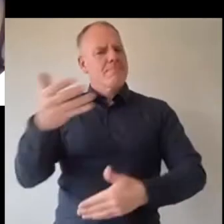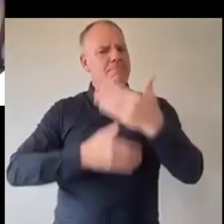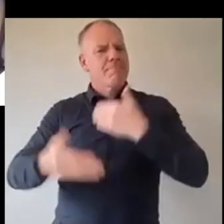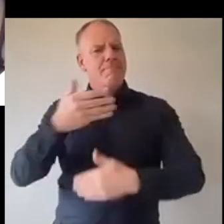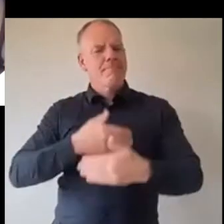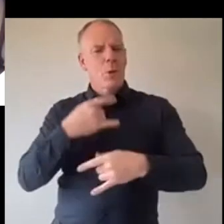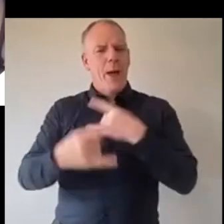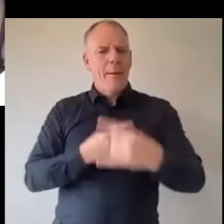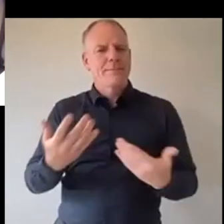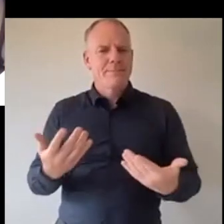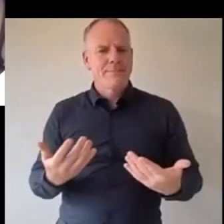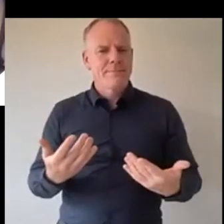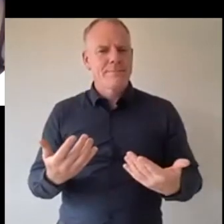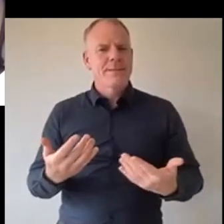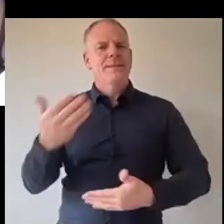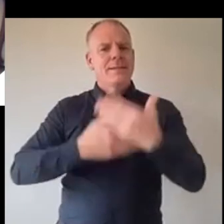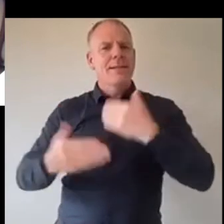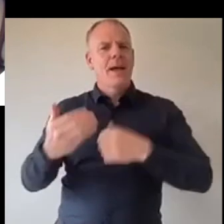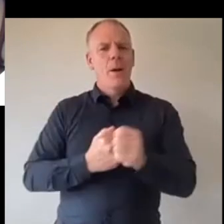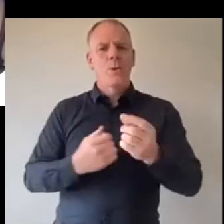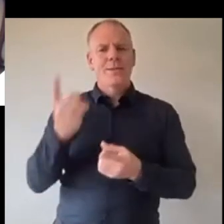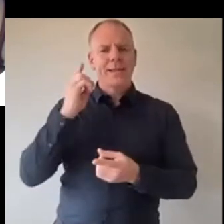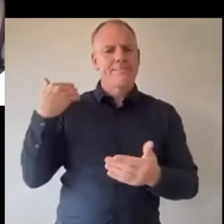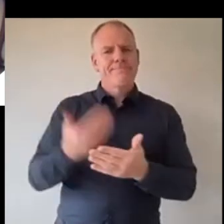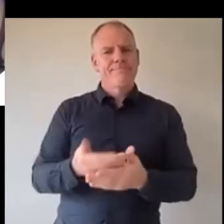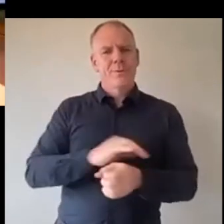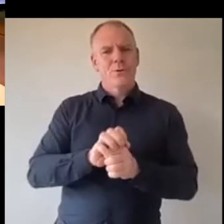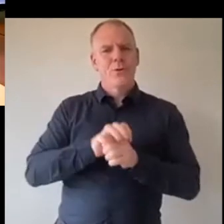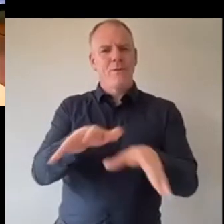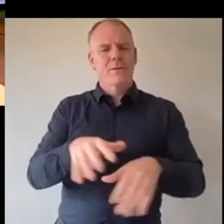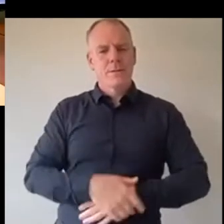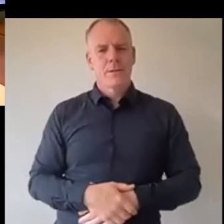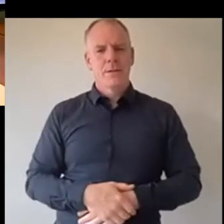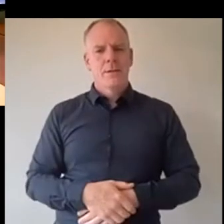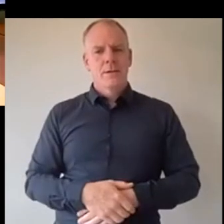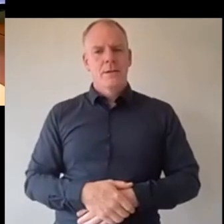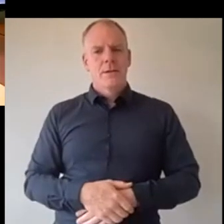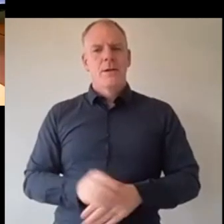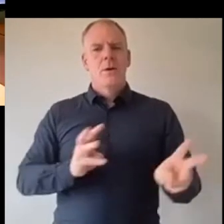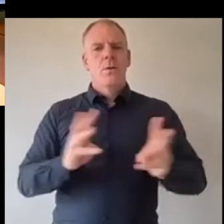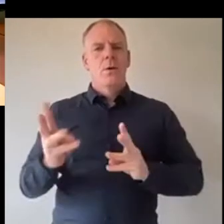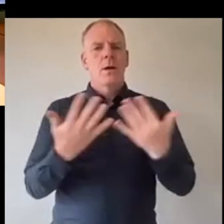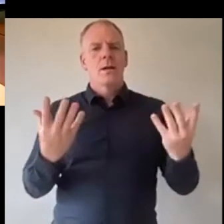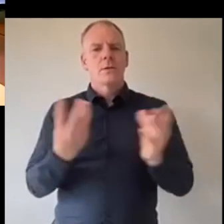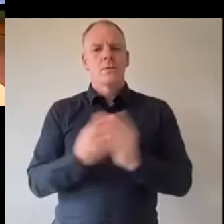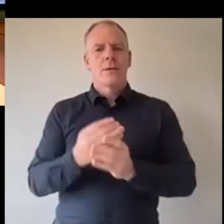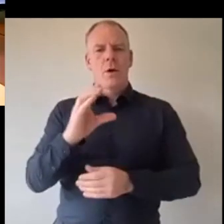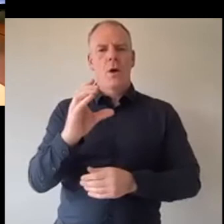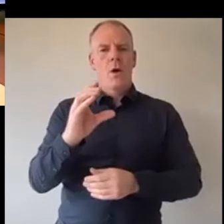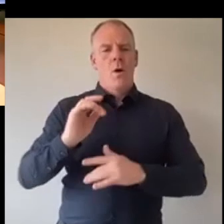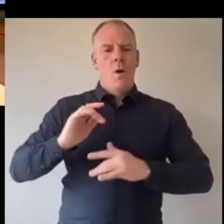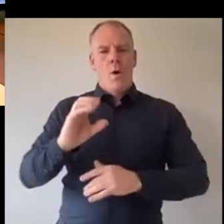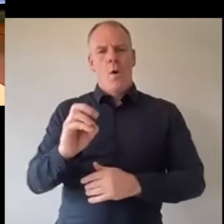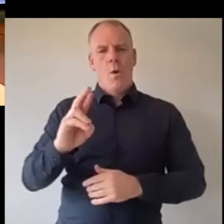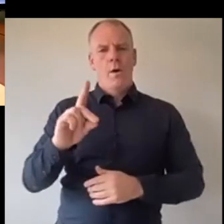about uh tell me a bit about what you did did during COVID uh during COVID I worked a lot with the order Malta and